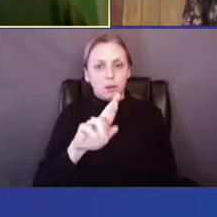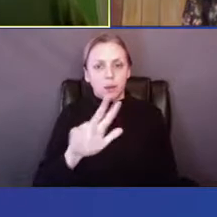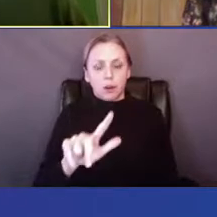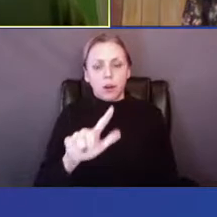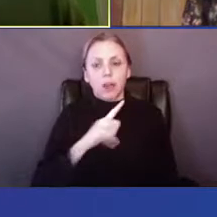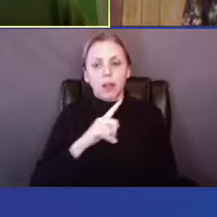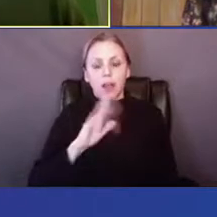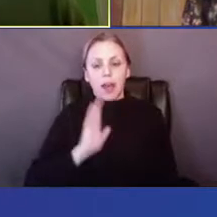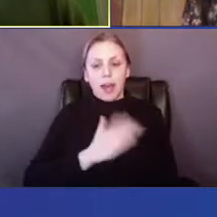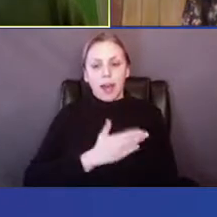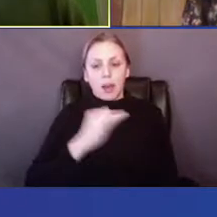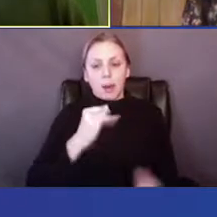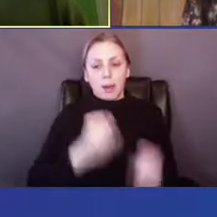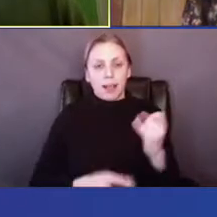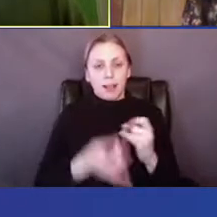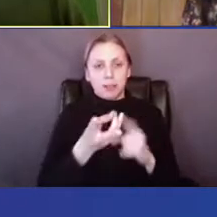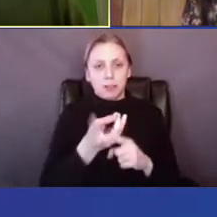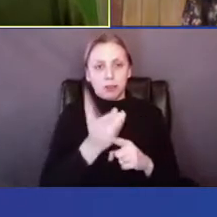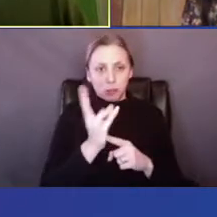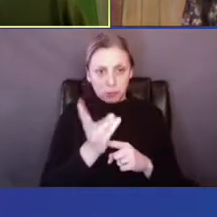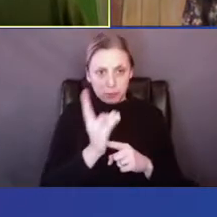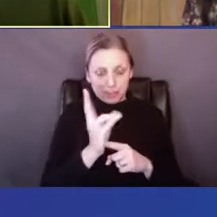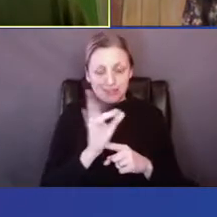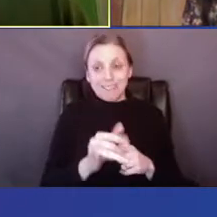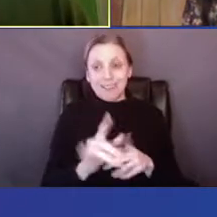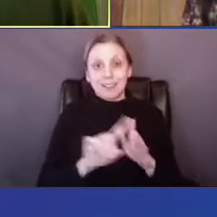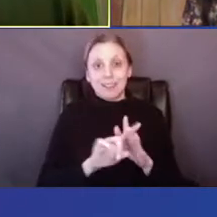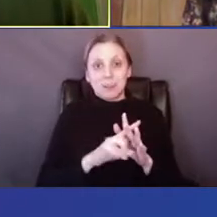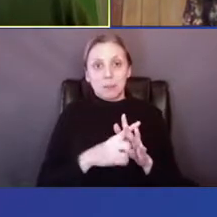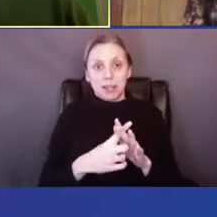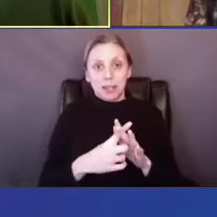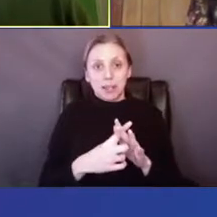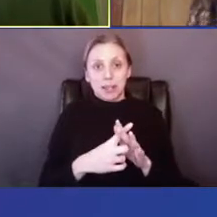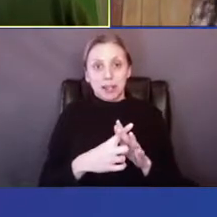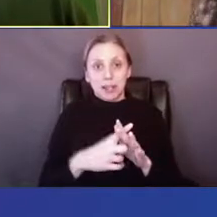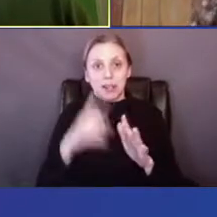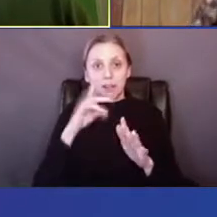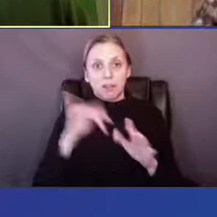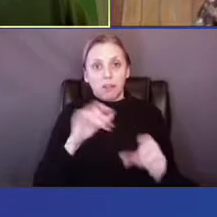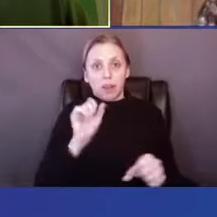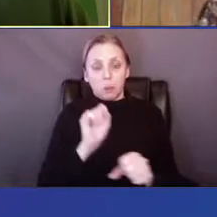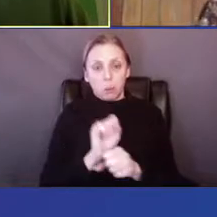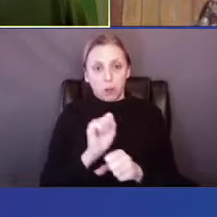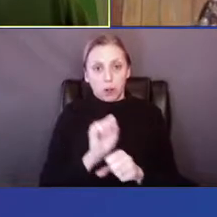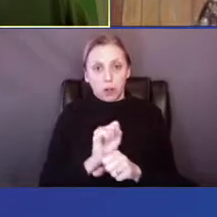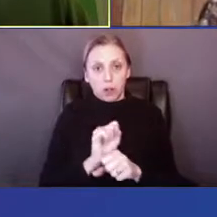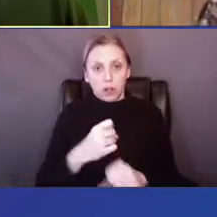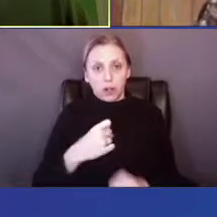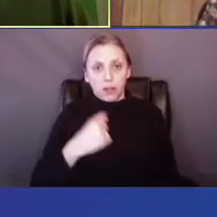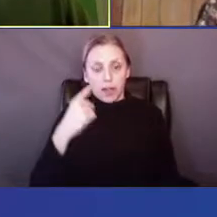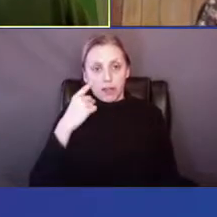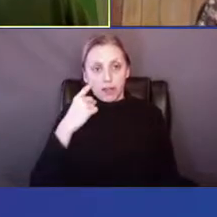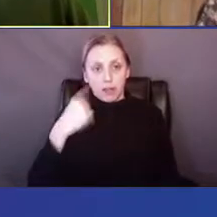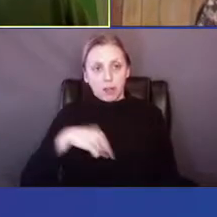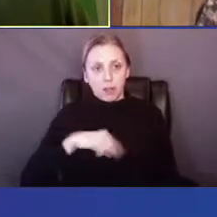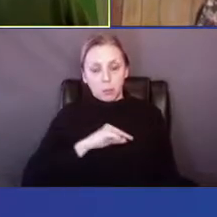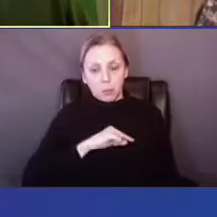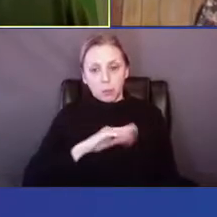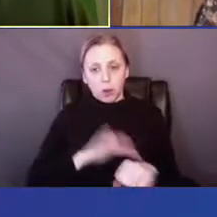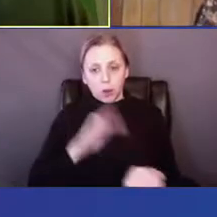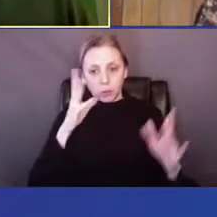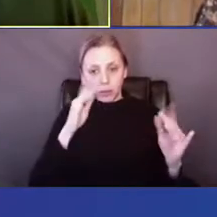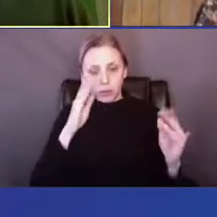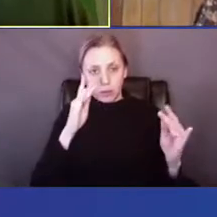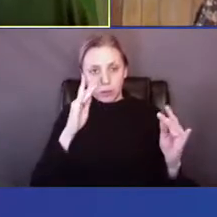in our last, you know, two minutes here, this is the beginning of the work that I think we were called to think together about